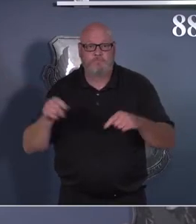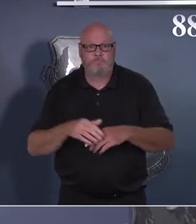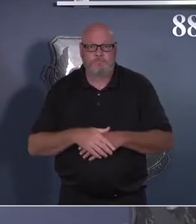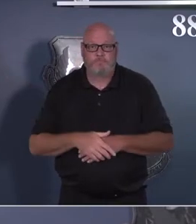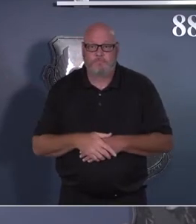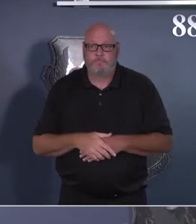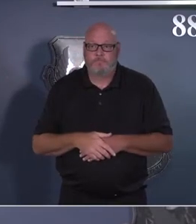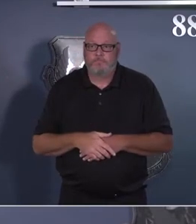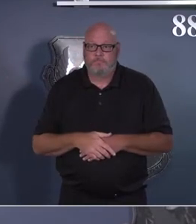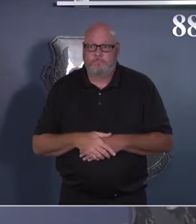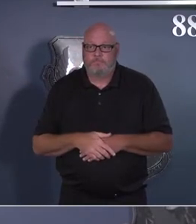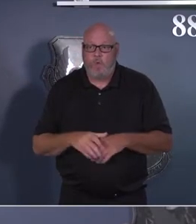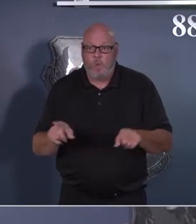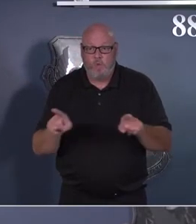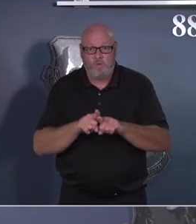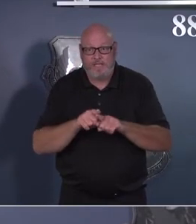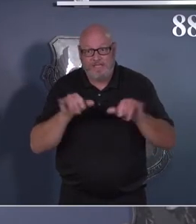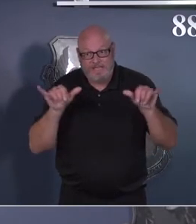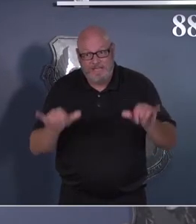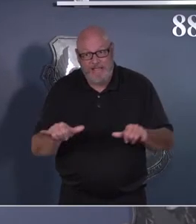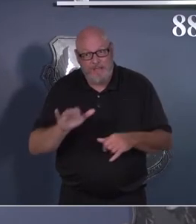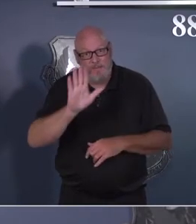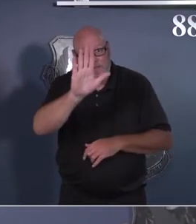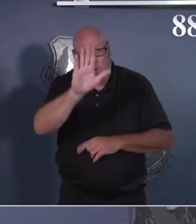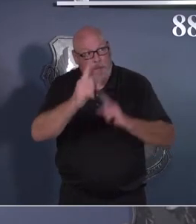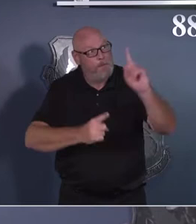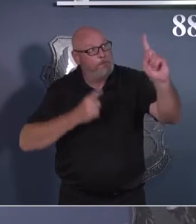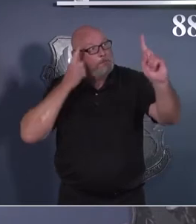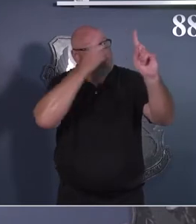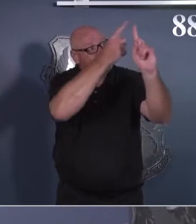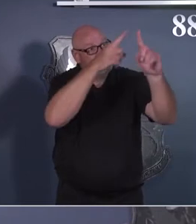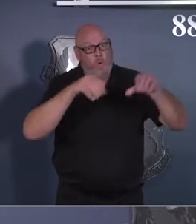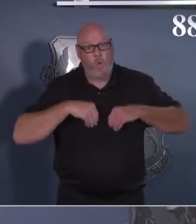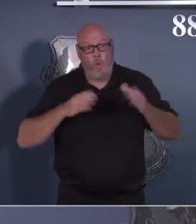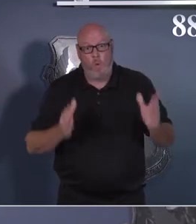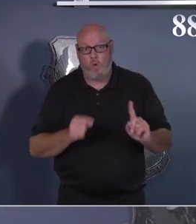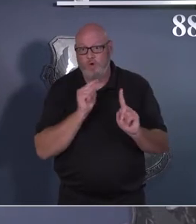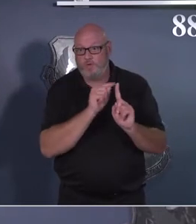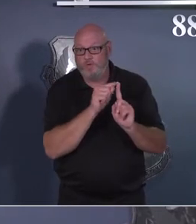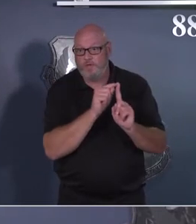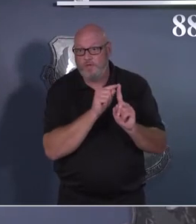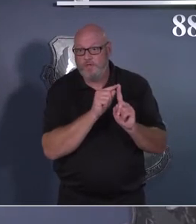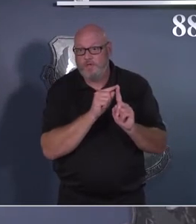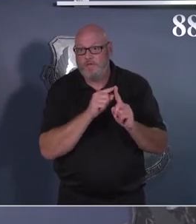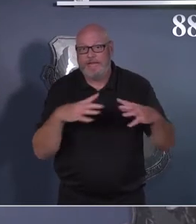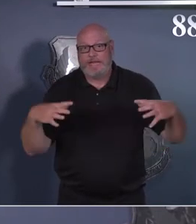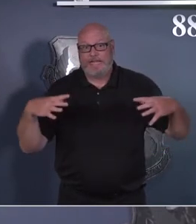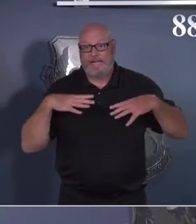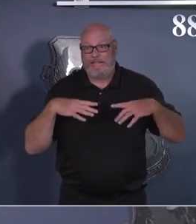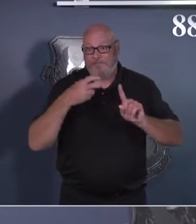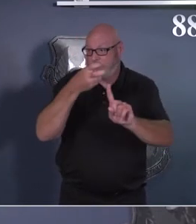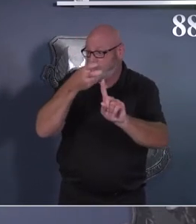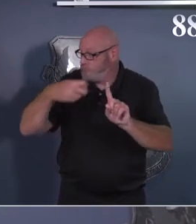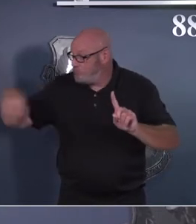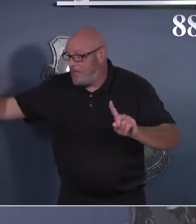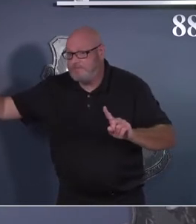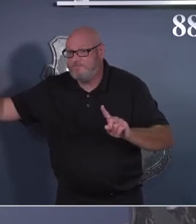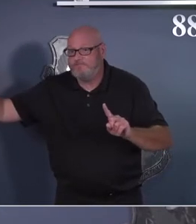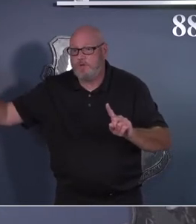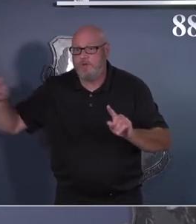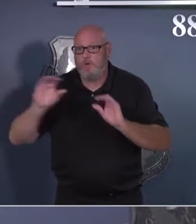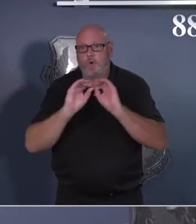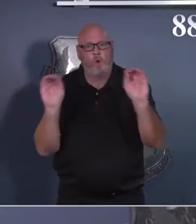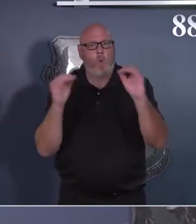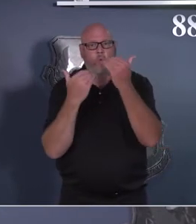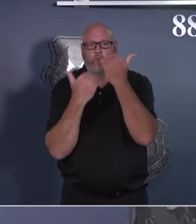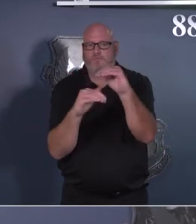up to mission owners, is leave and travel. So there's no restrictions on leave and travel at this time. Again, we're not